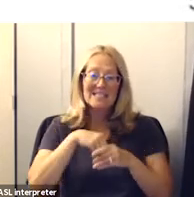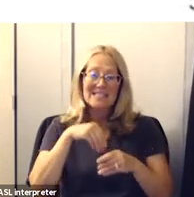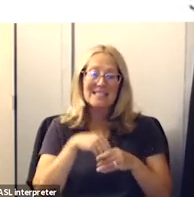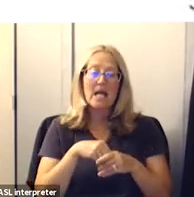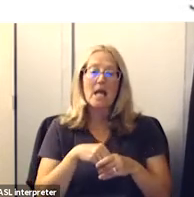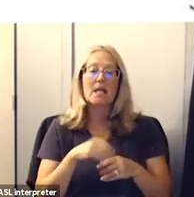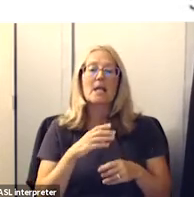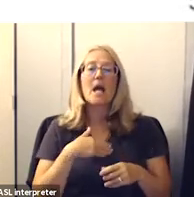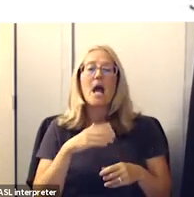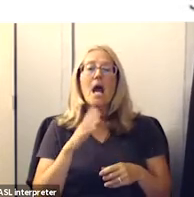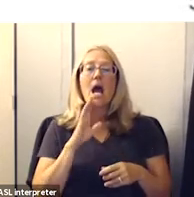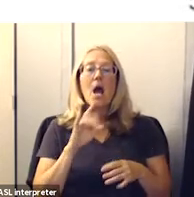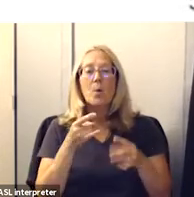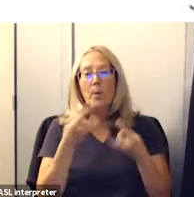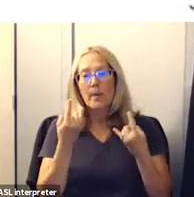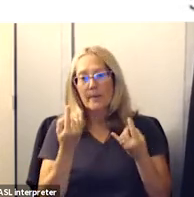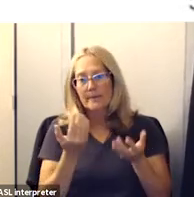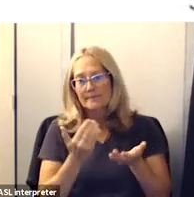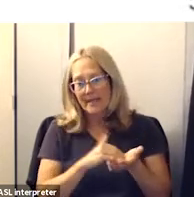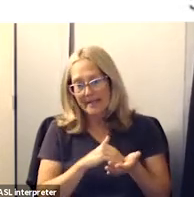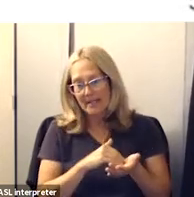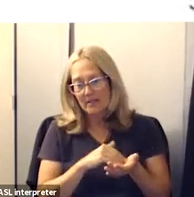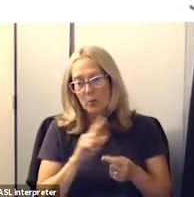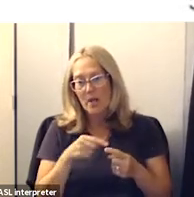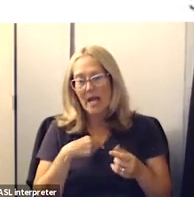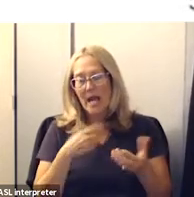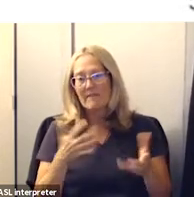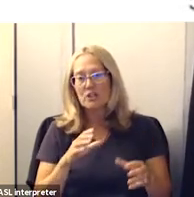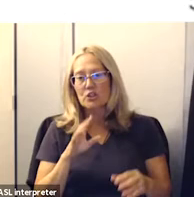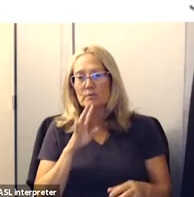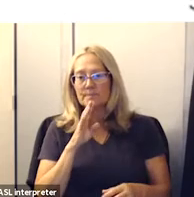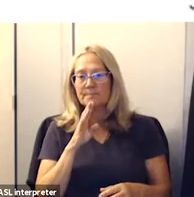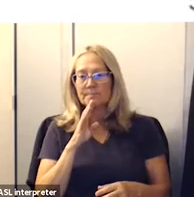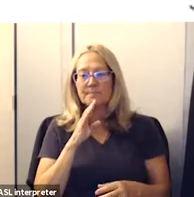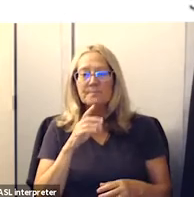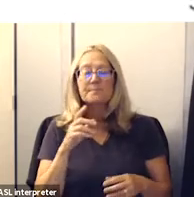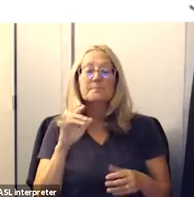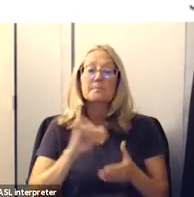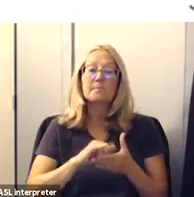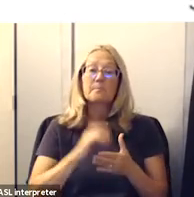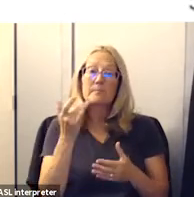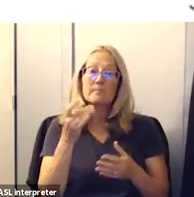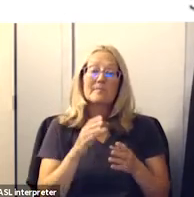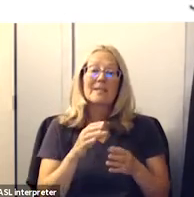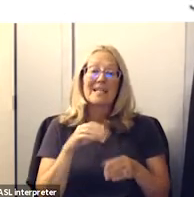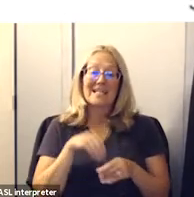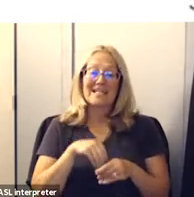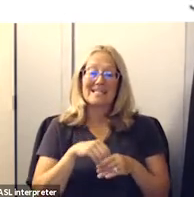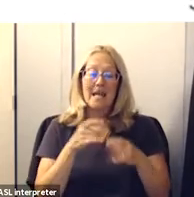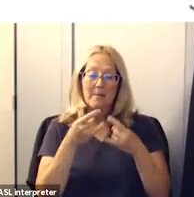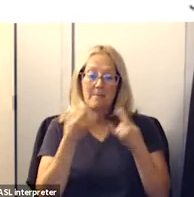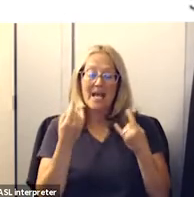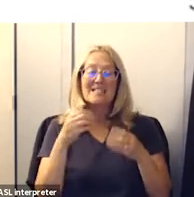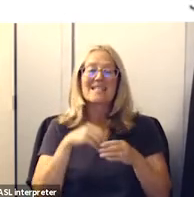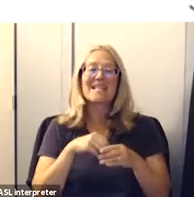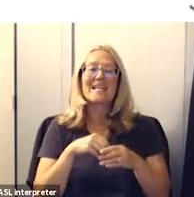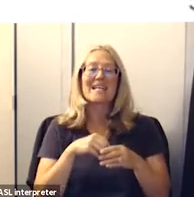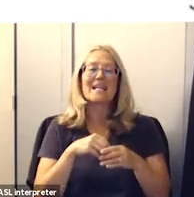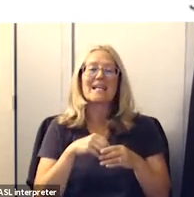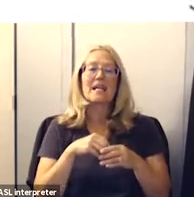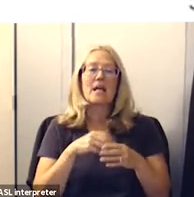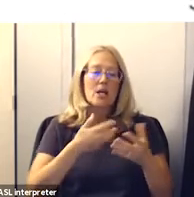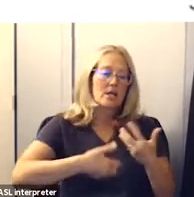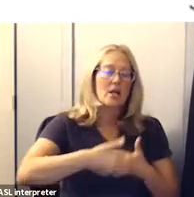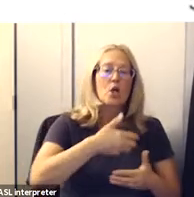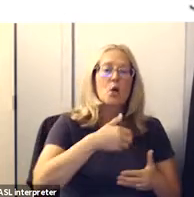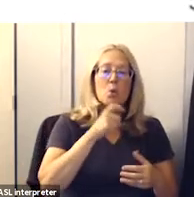putting mine back on when i'm done reporting um this is why wearing masks indoors especially in the presence of those who cannot be